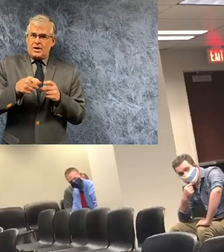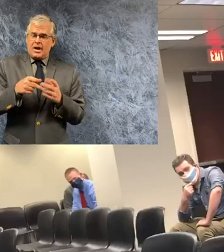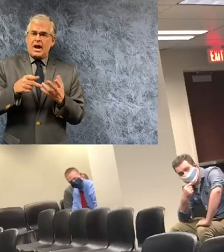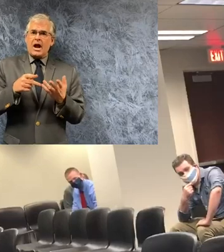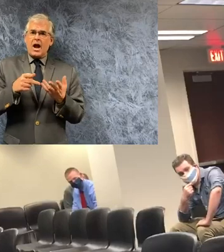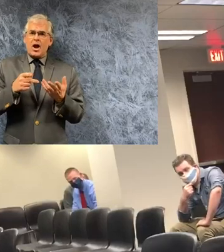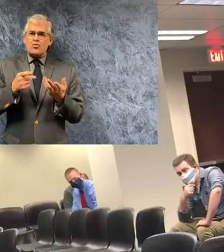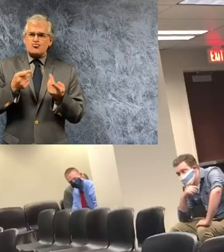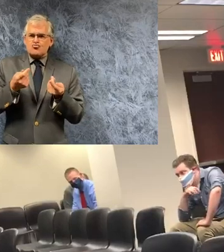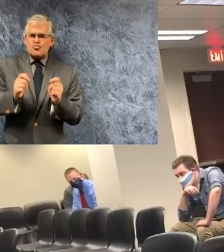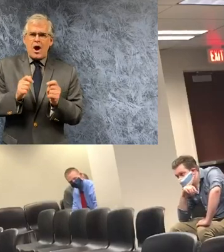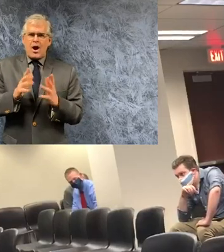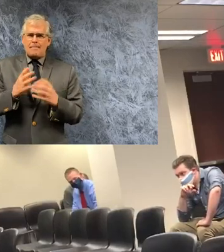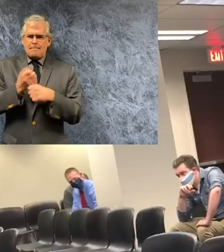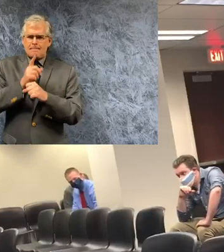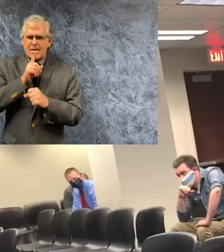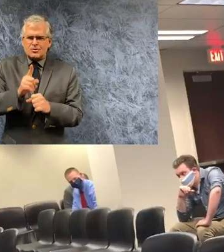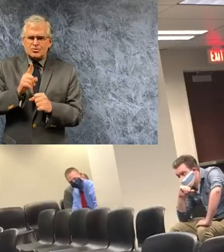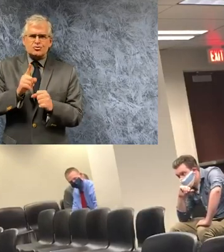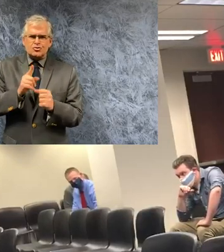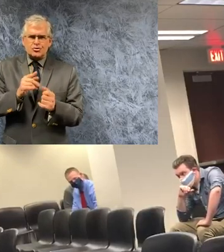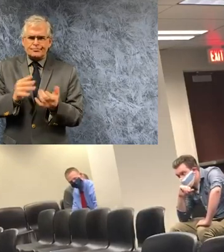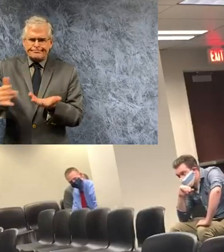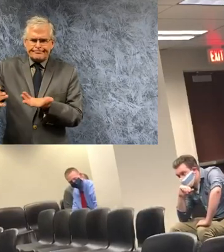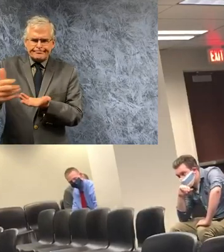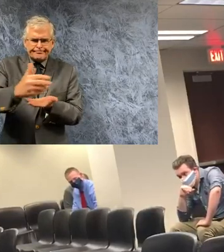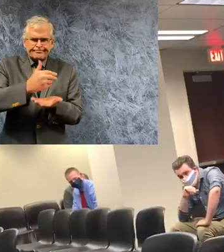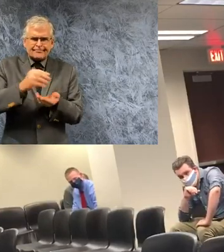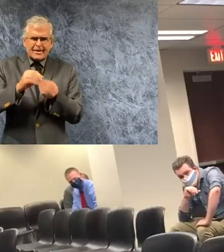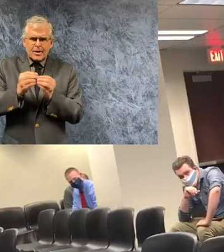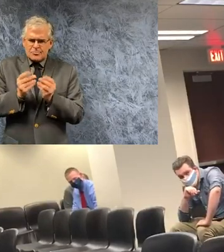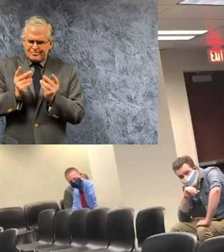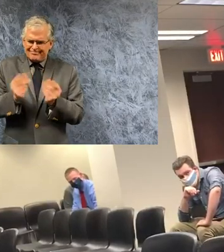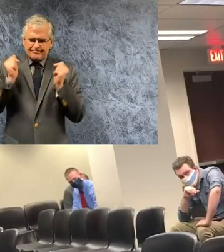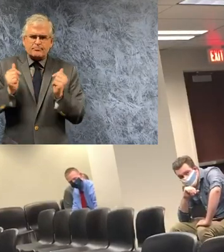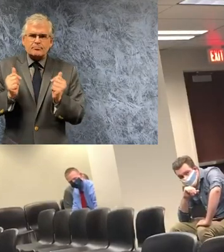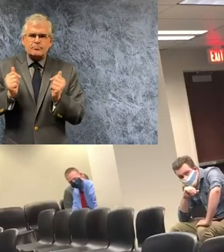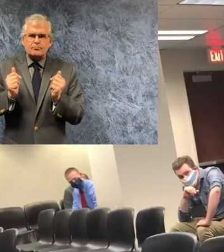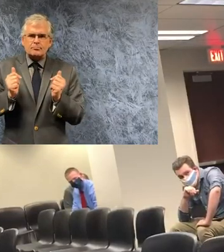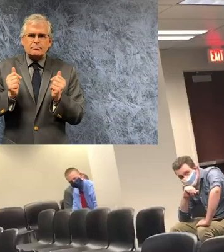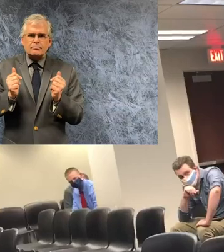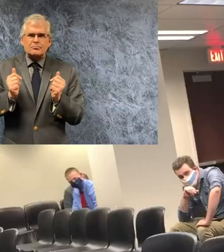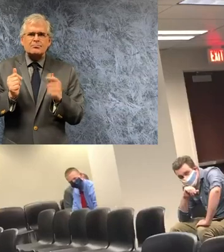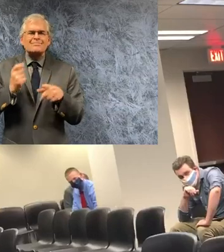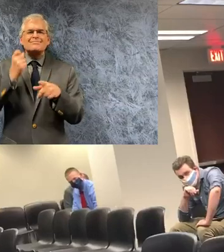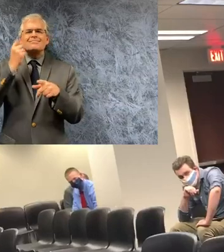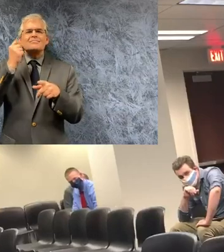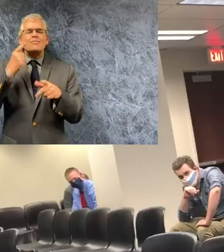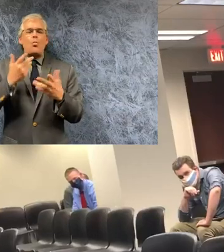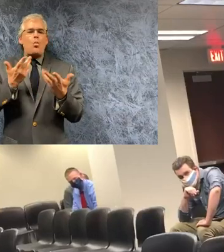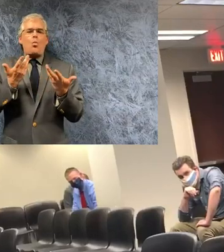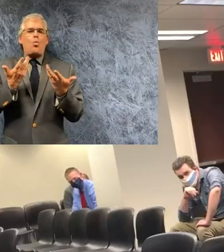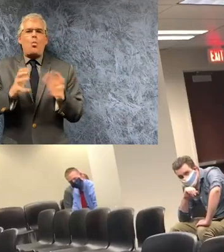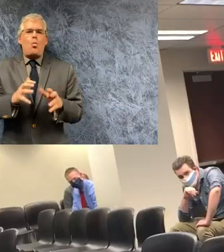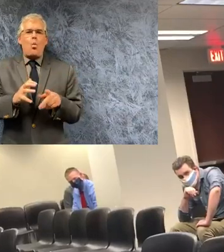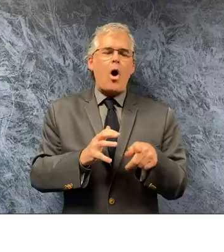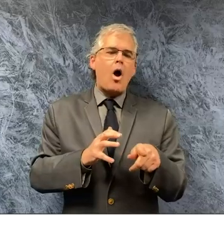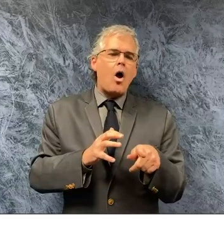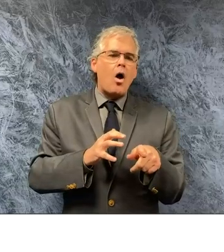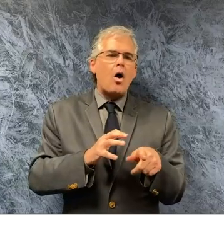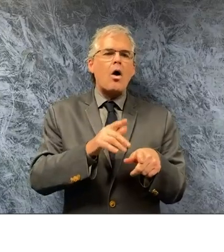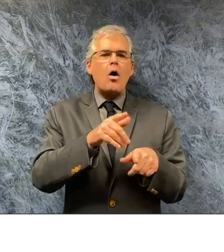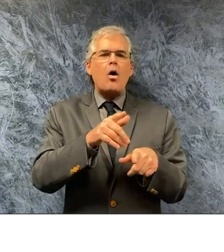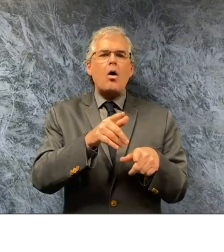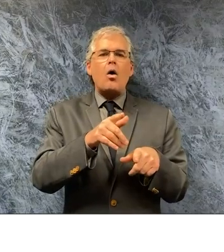report data about the outbreak in our state whereas so that we wouldn't have you know more cases in the state than the counties are individually